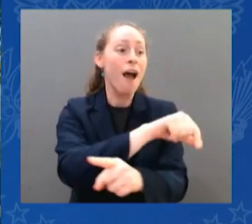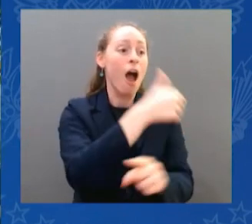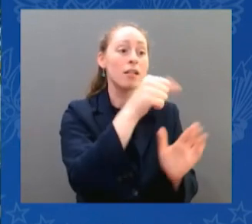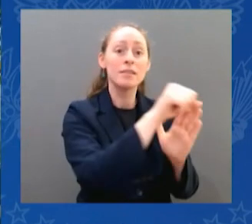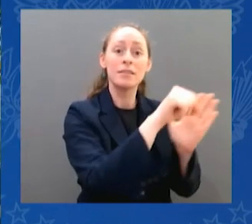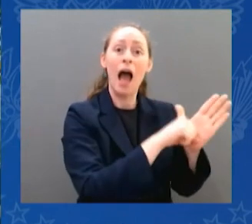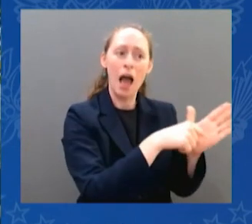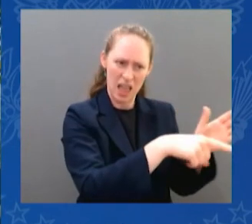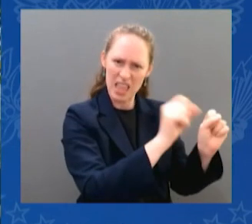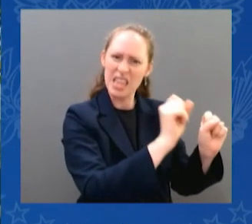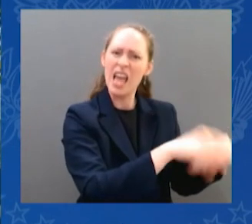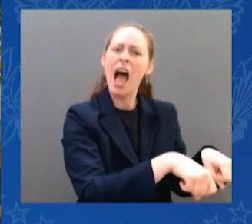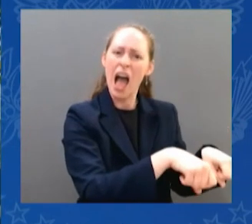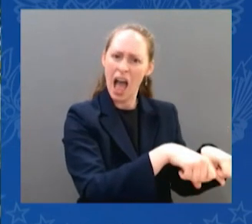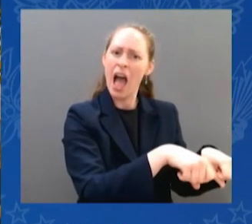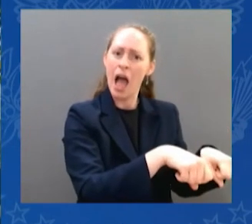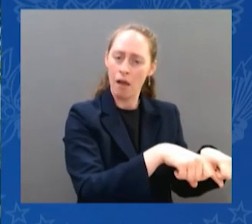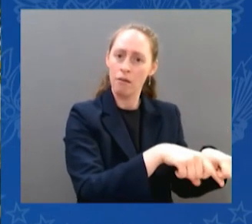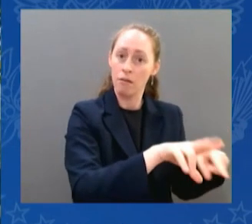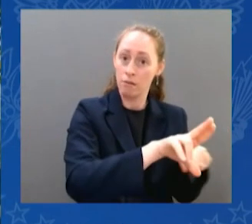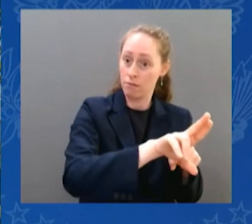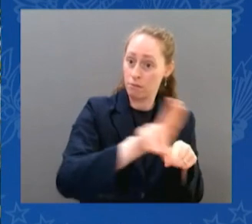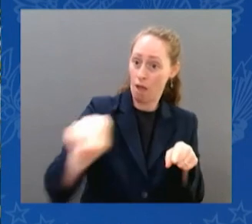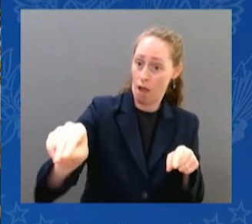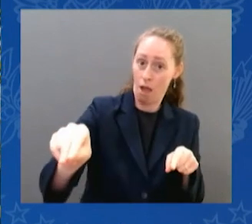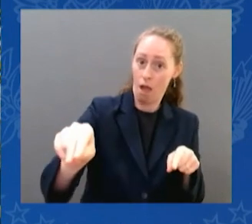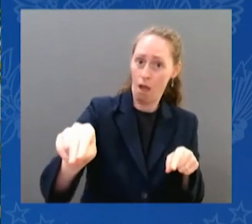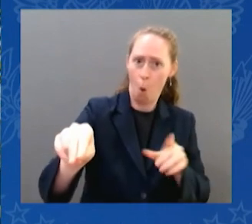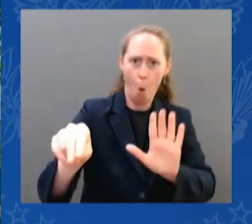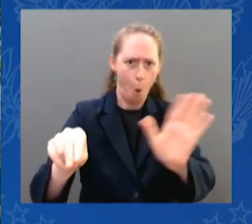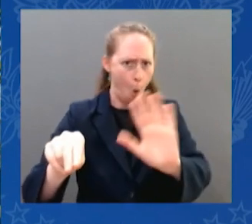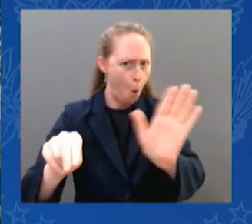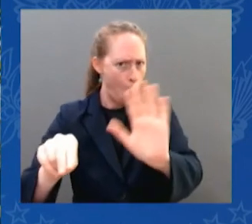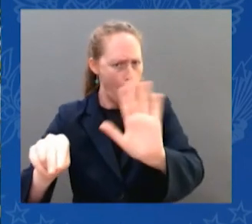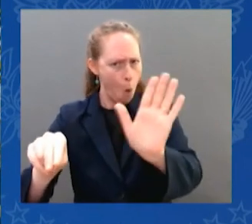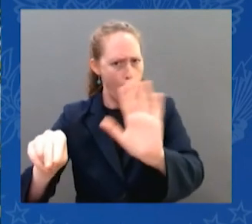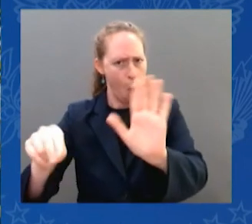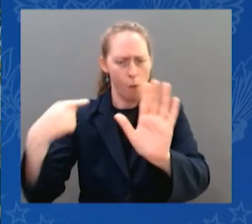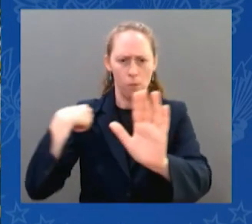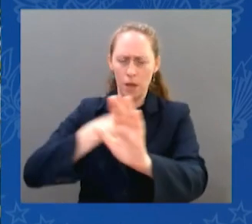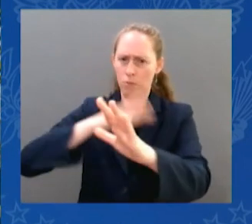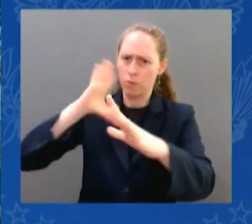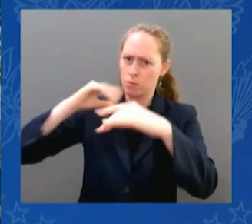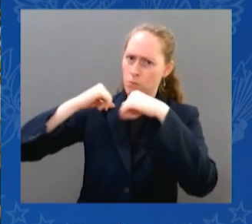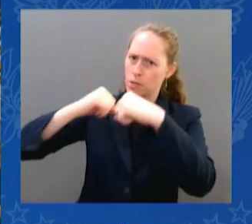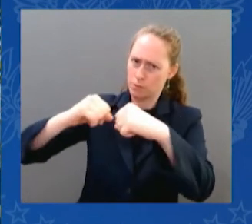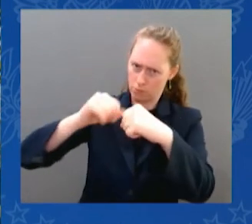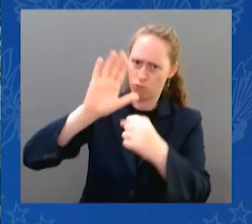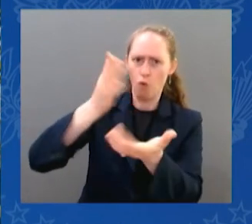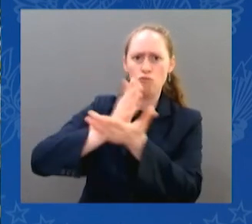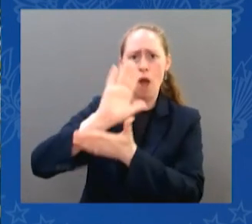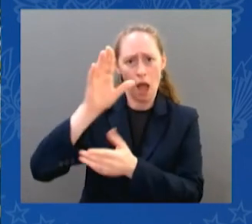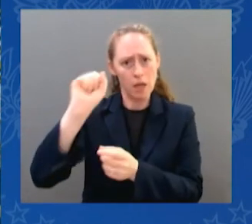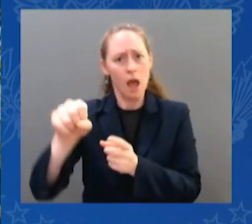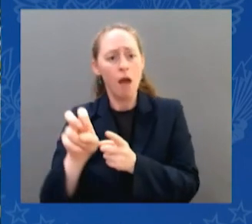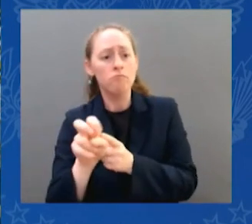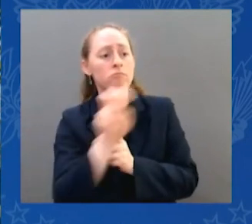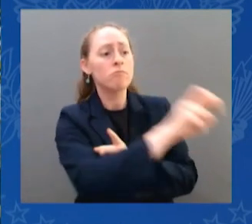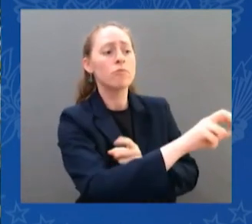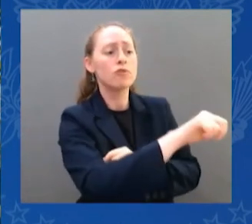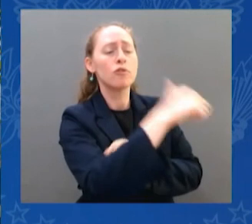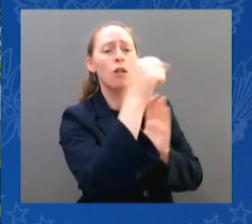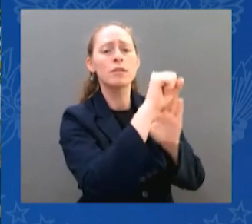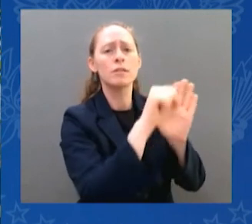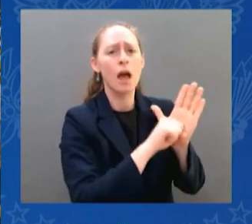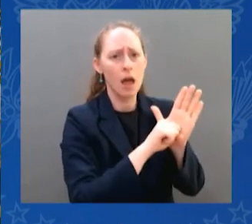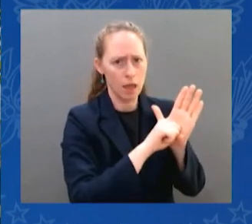protect her bedrock rights through the attorney general's office. Second, if states try to block a woman from getting medication,